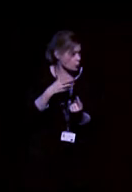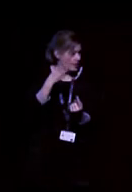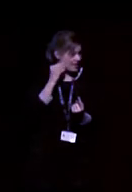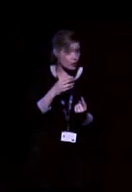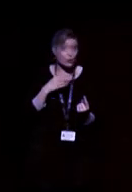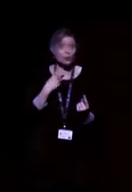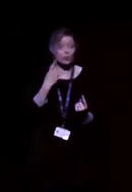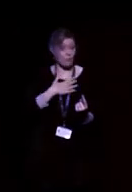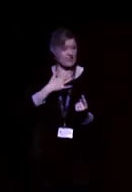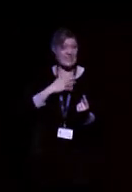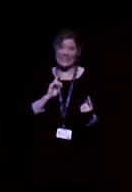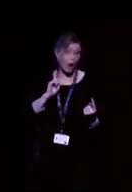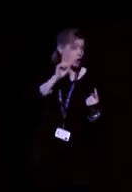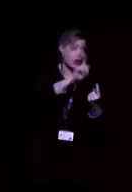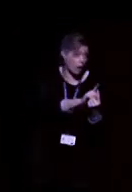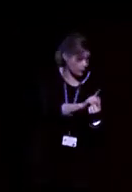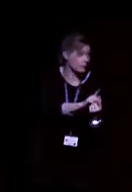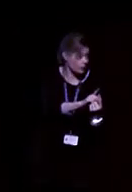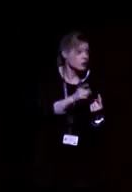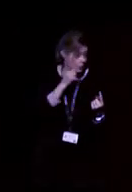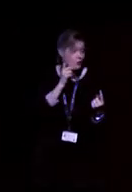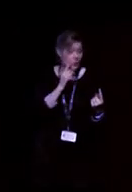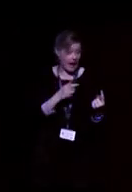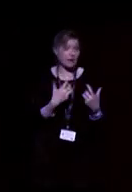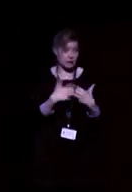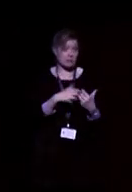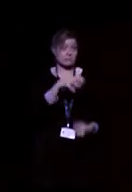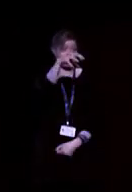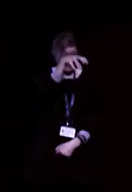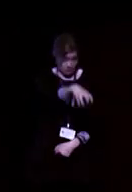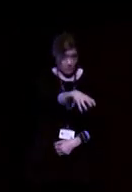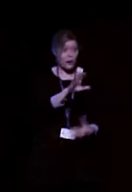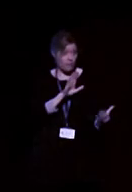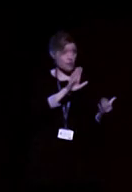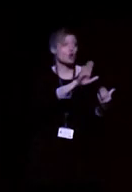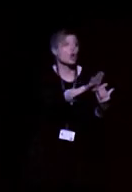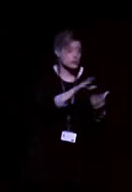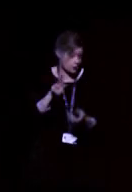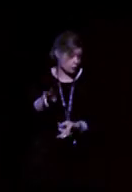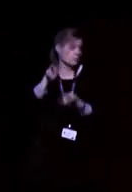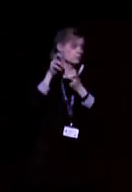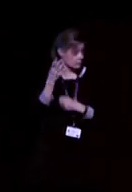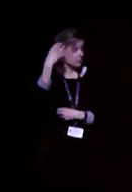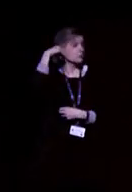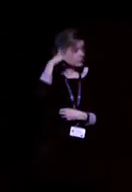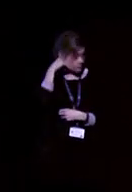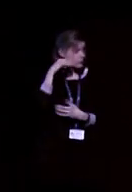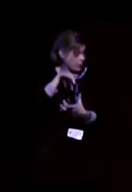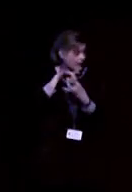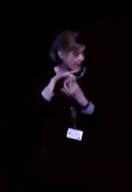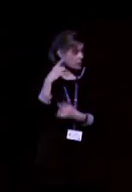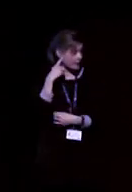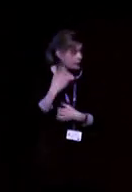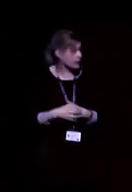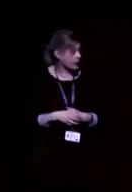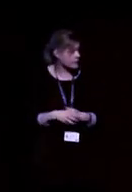be within two metres of the person you want to hear, you can place a device much closer to them, and that device can link up with your